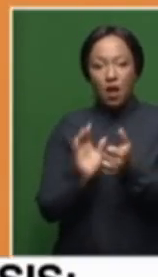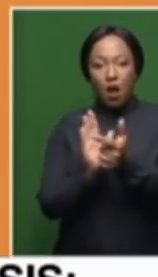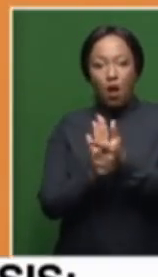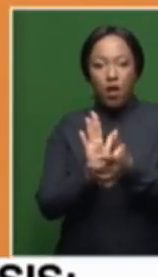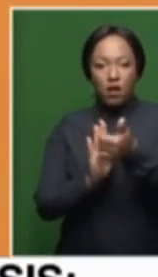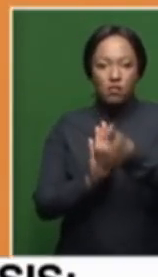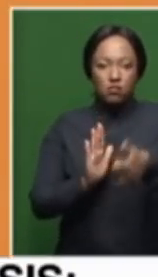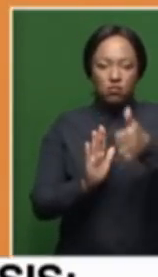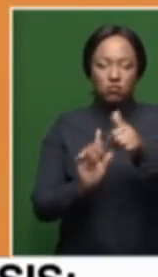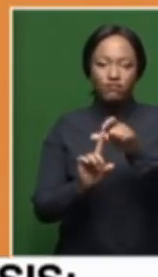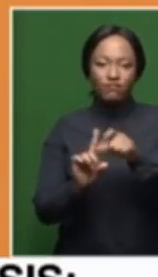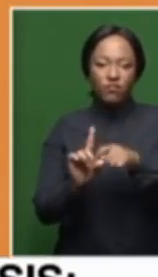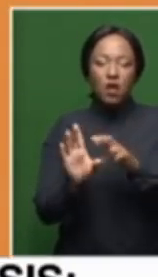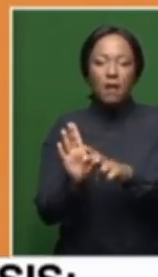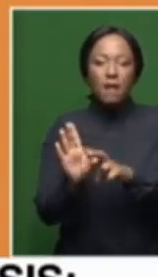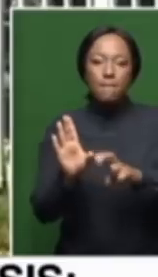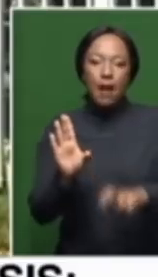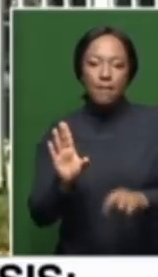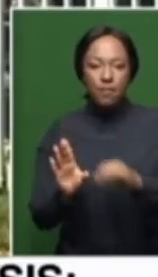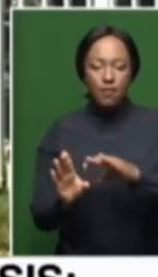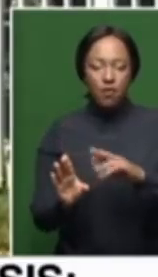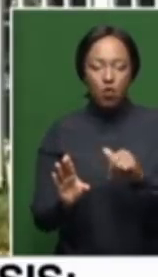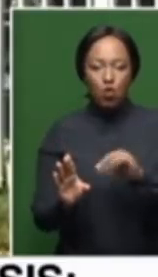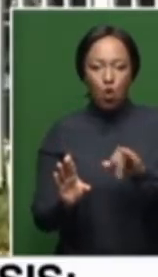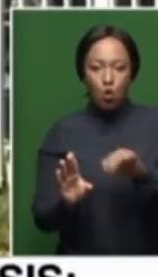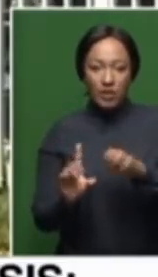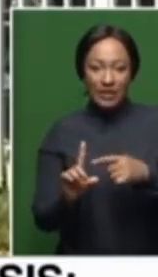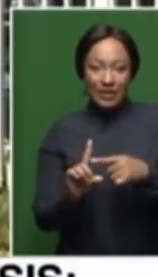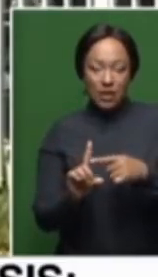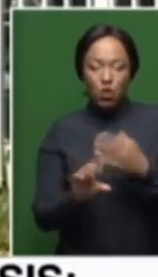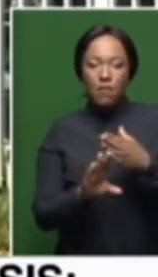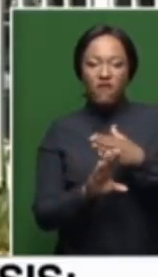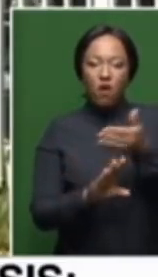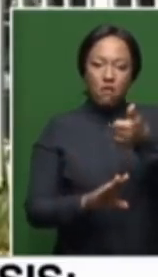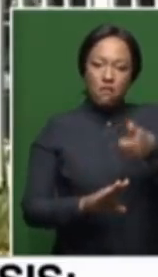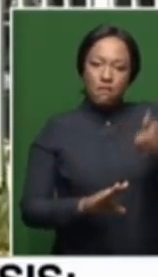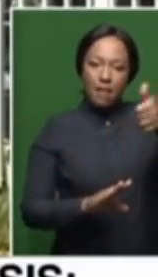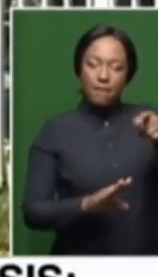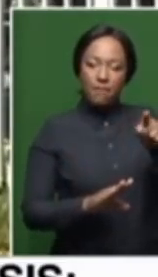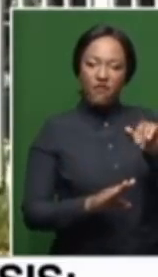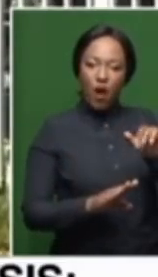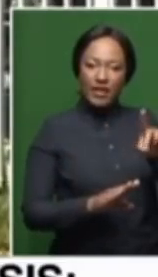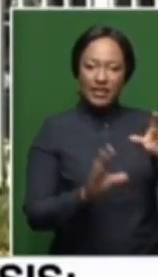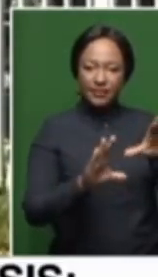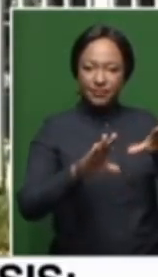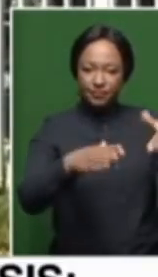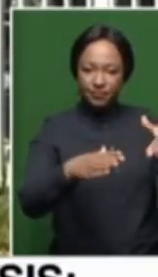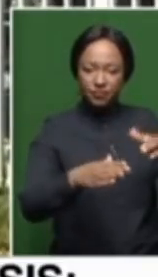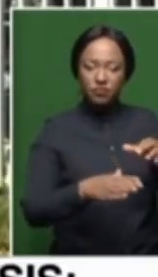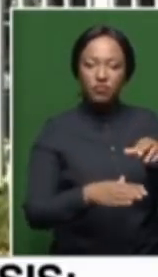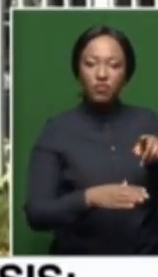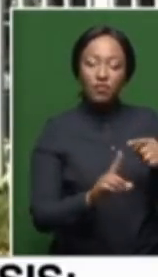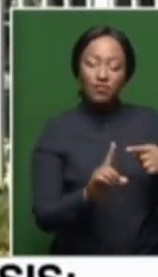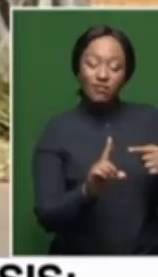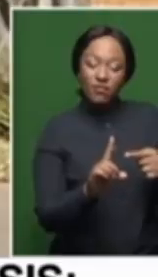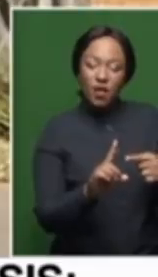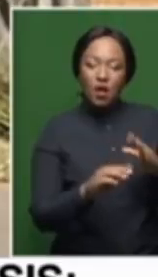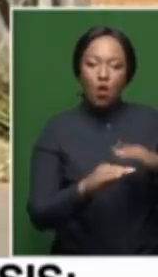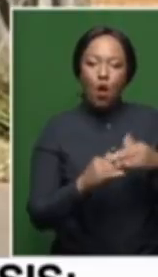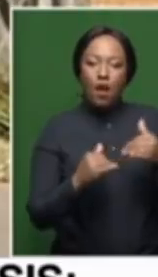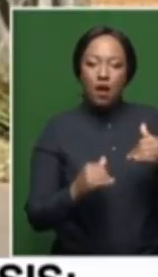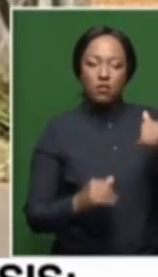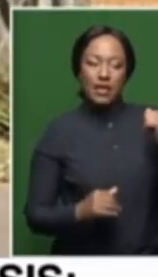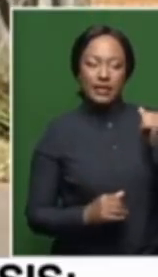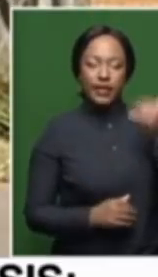Hermione Cronier, who was the head of the Investigating Directorate Unit. Bhattoyi addressed the media virtually yesterday, saying the